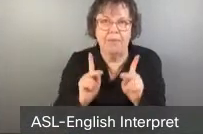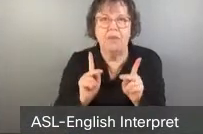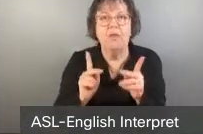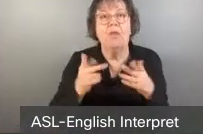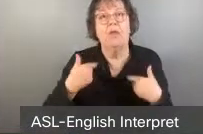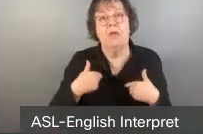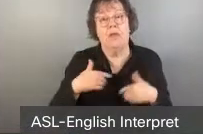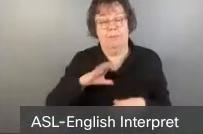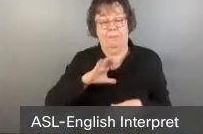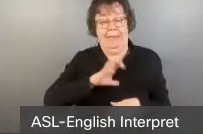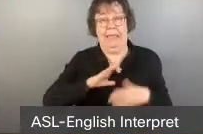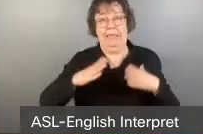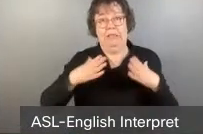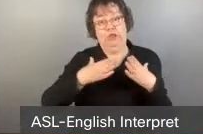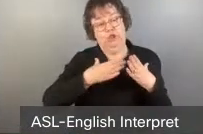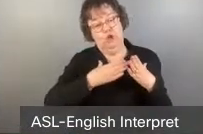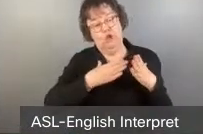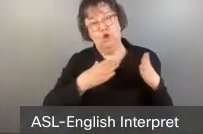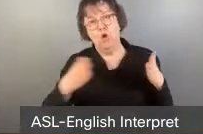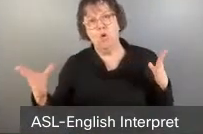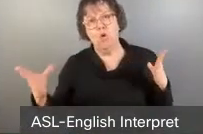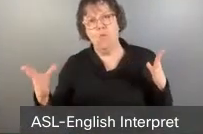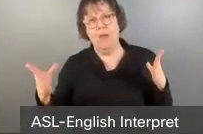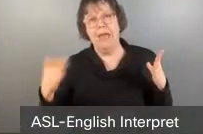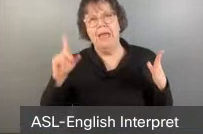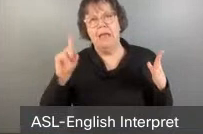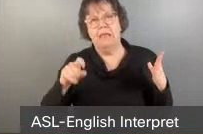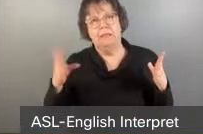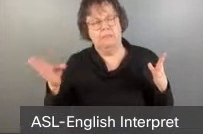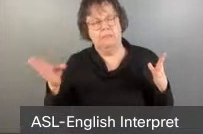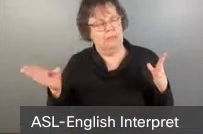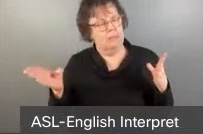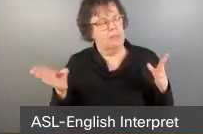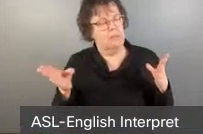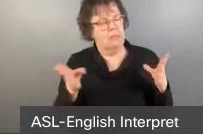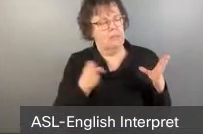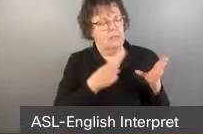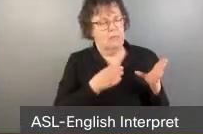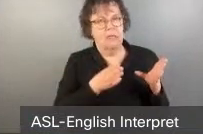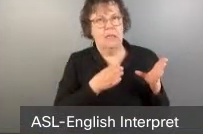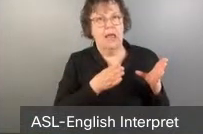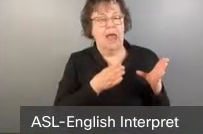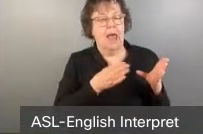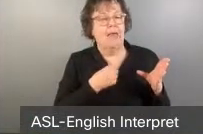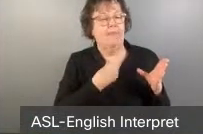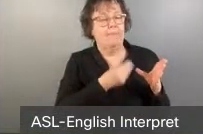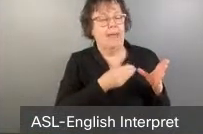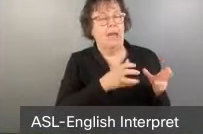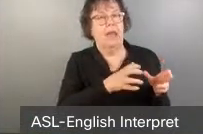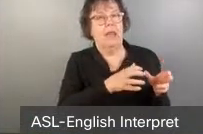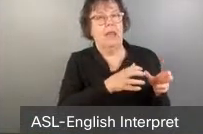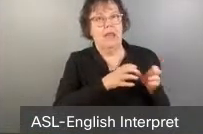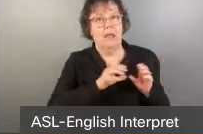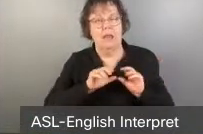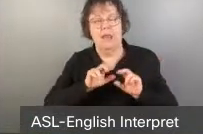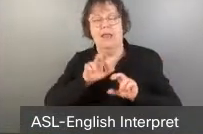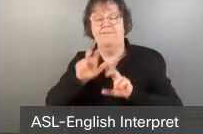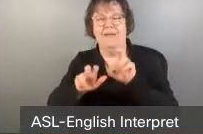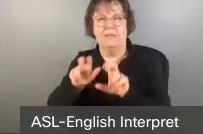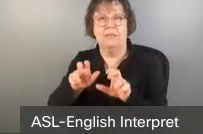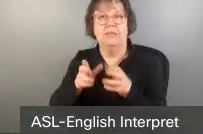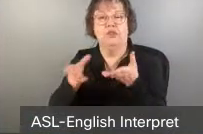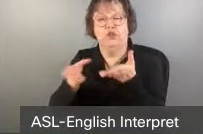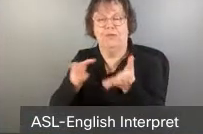policing in our city needs to be drastically reduced and invested in the services that can actually help all